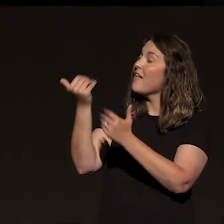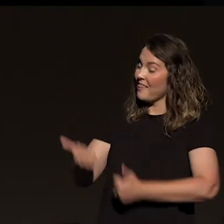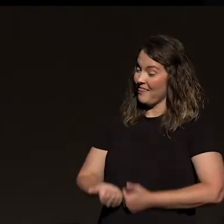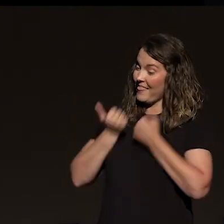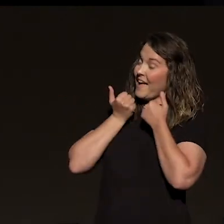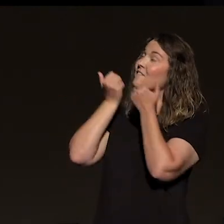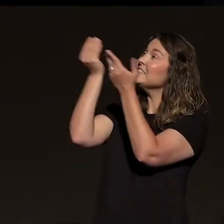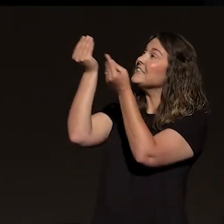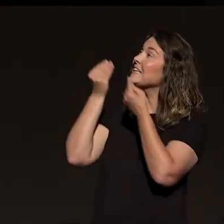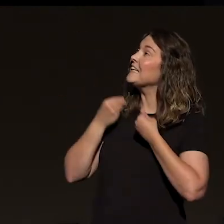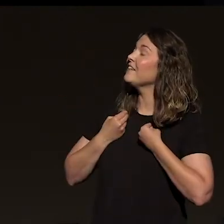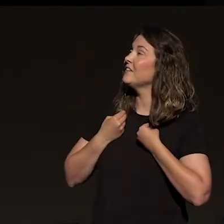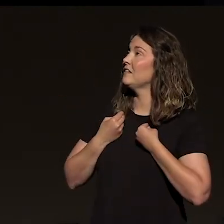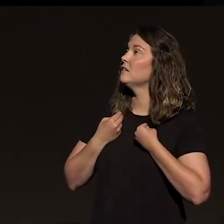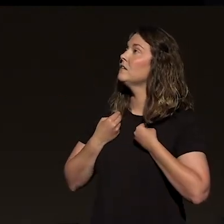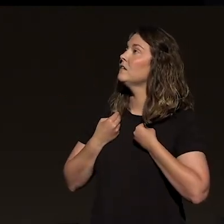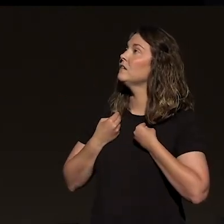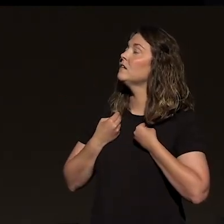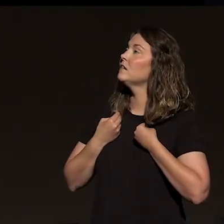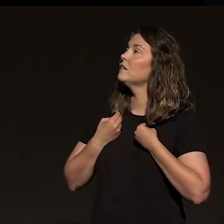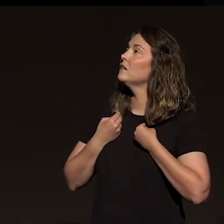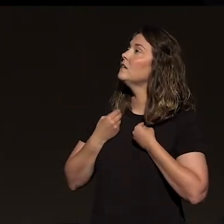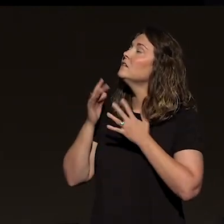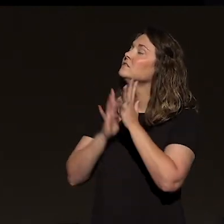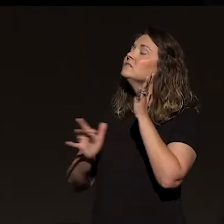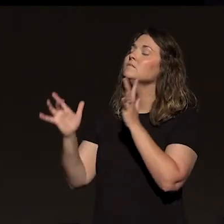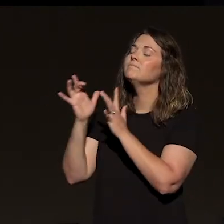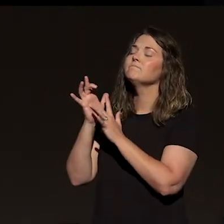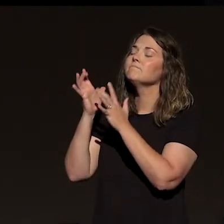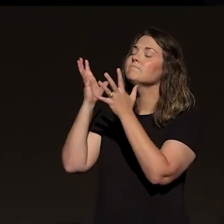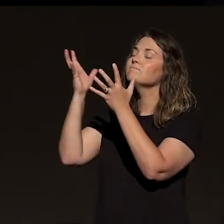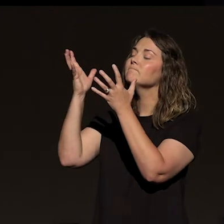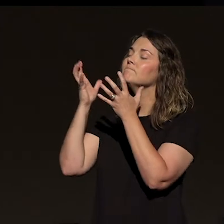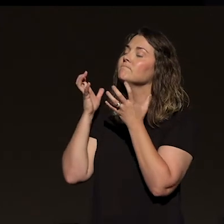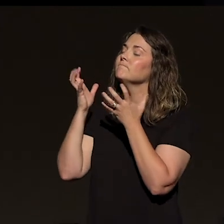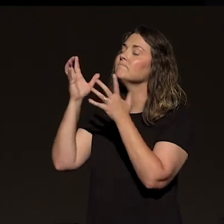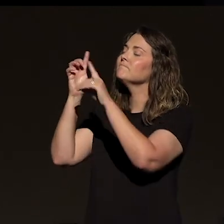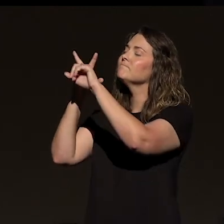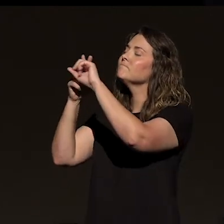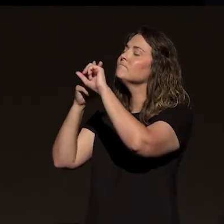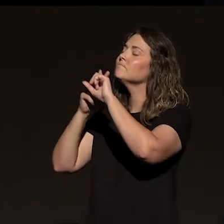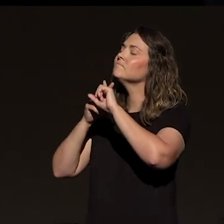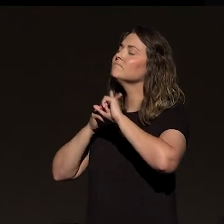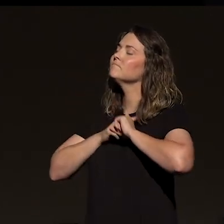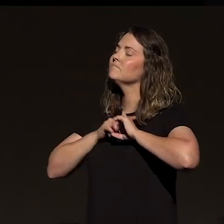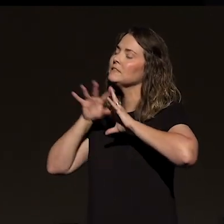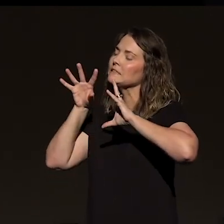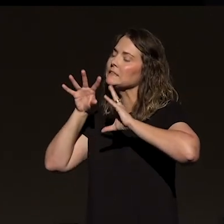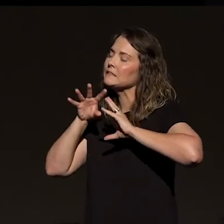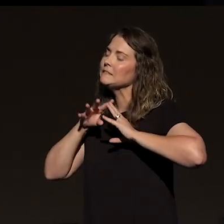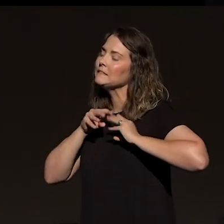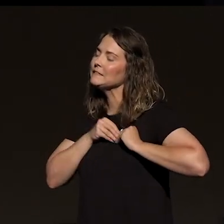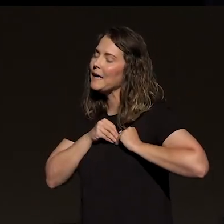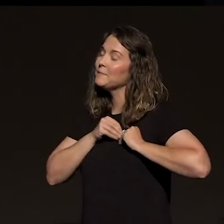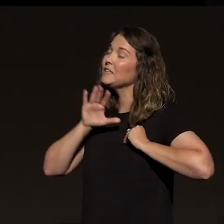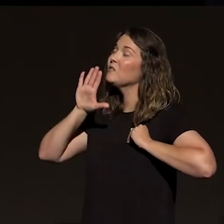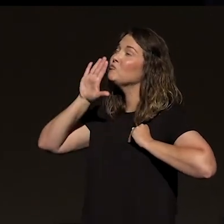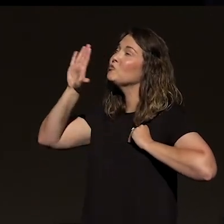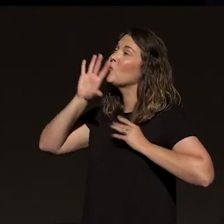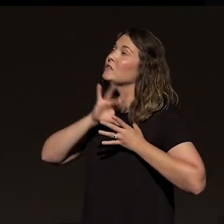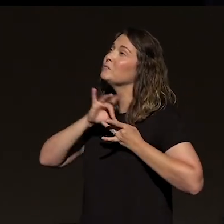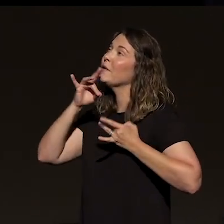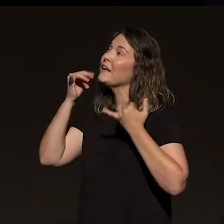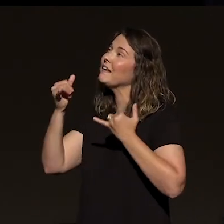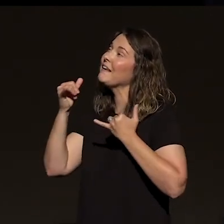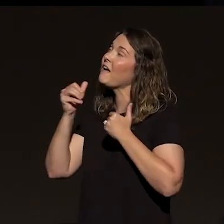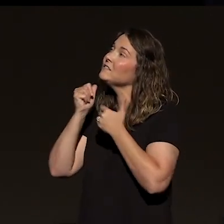call the call to walk with you. Jesus, I want that. I accept that. And I'm asking you by your grace, by your spirit, would you help me